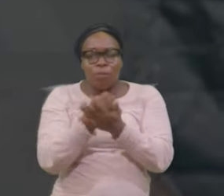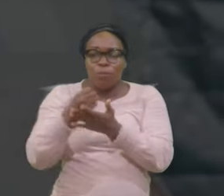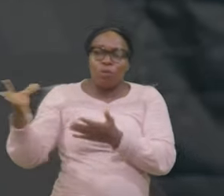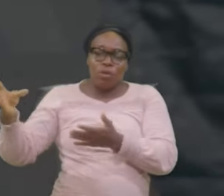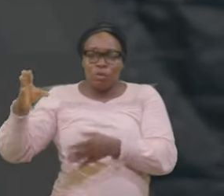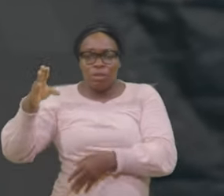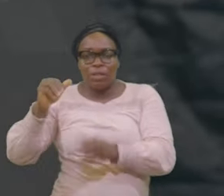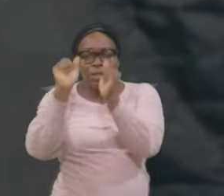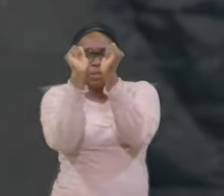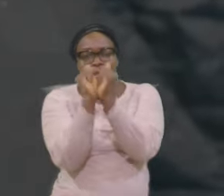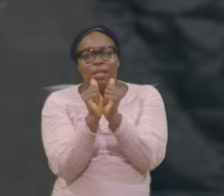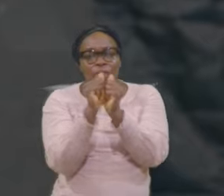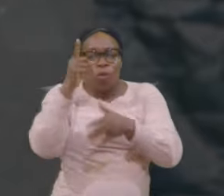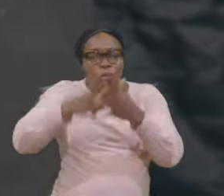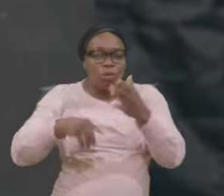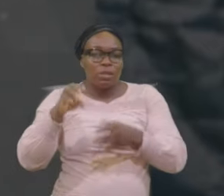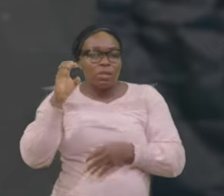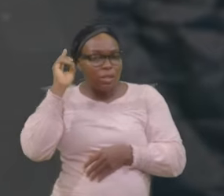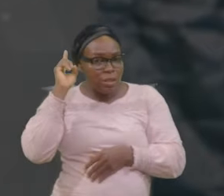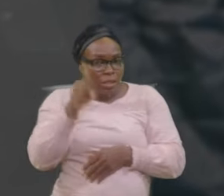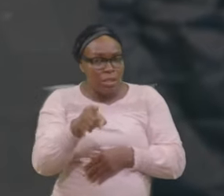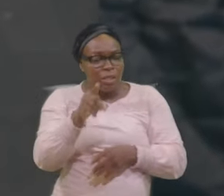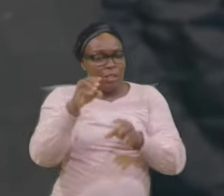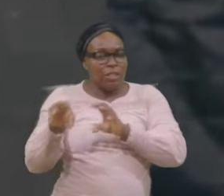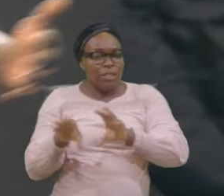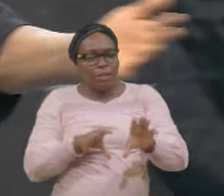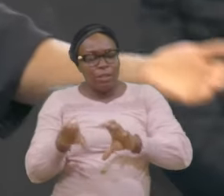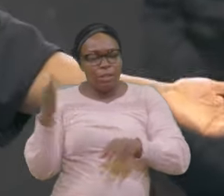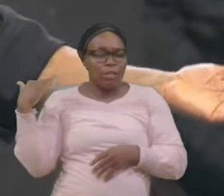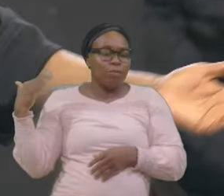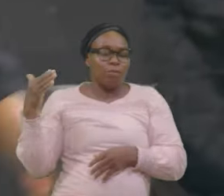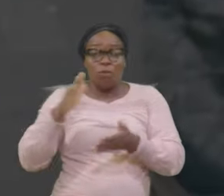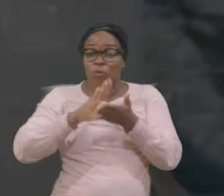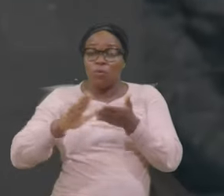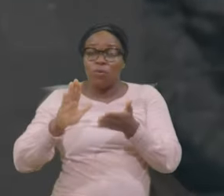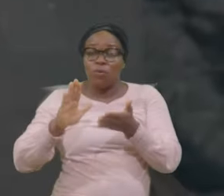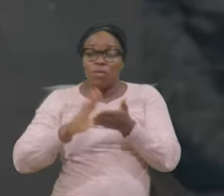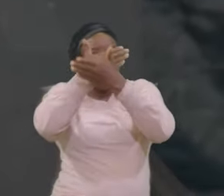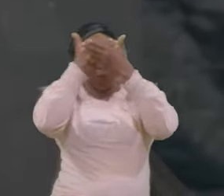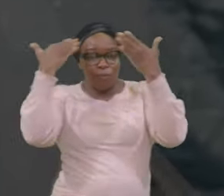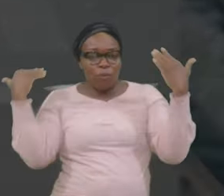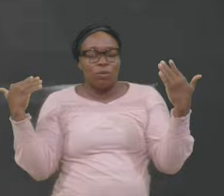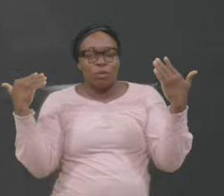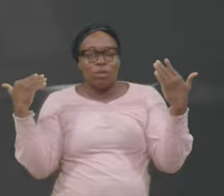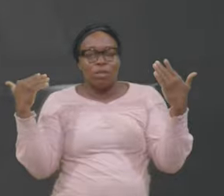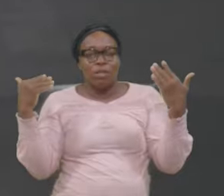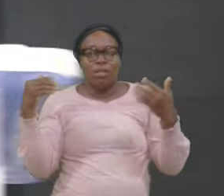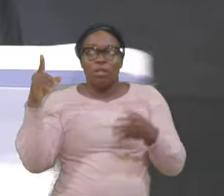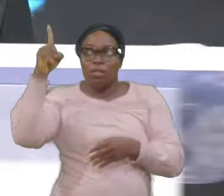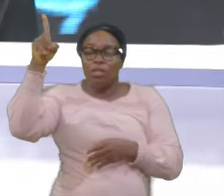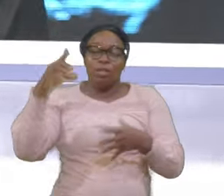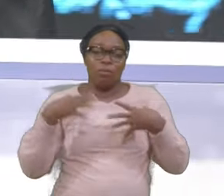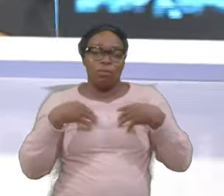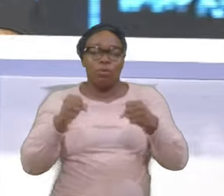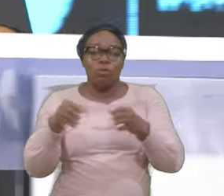All Thine Iniquities And look at This who Healeth All Thy Diseases